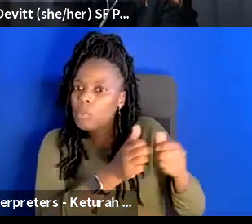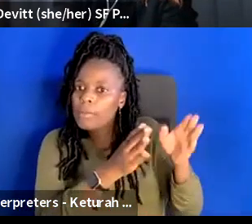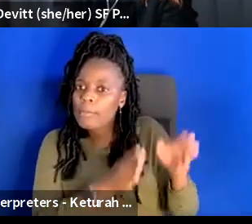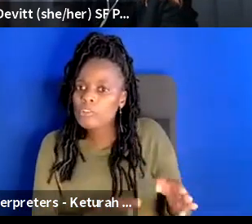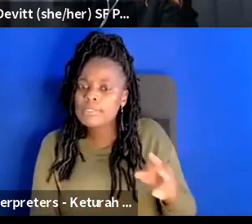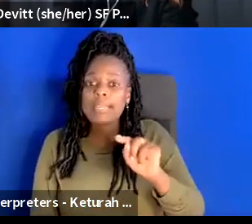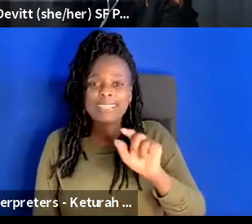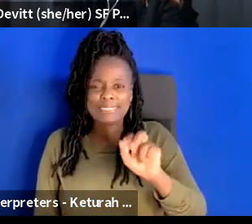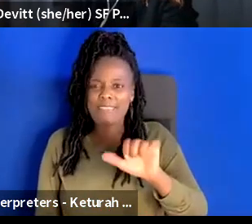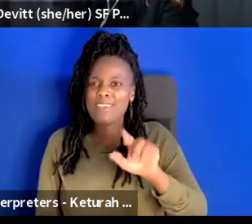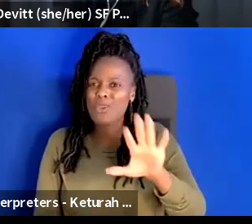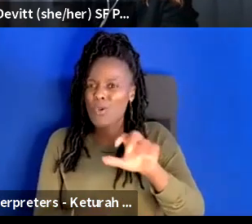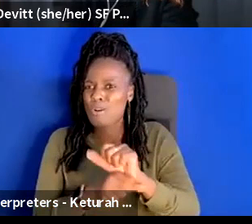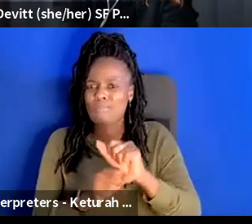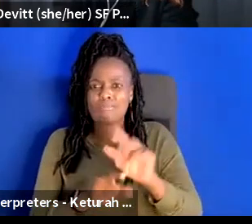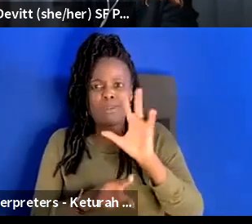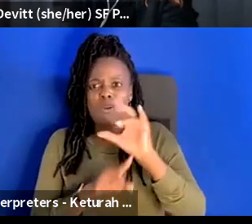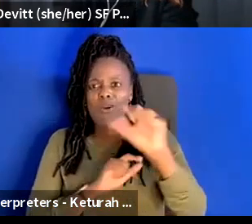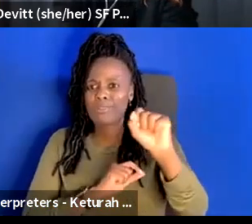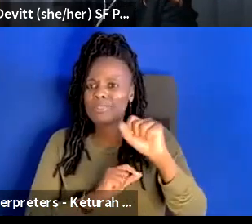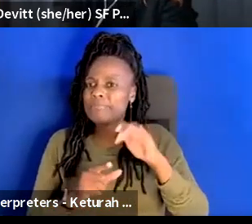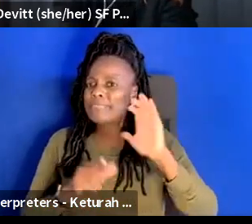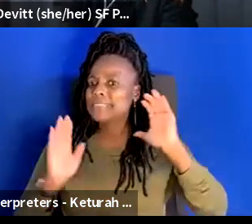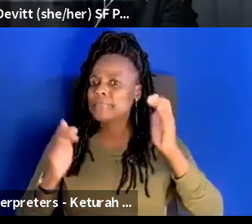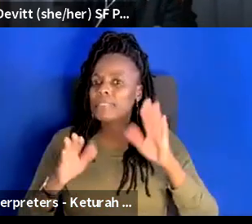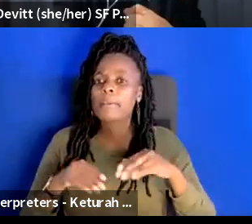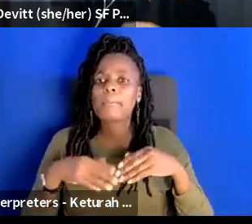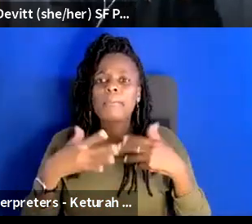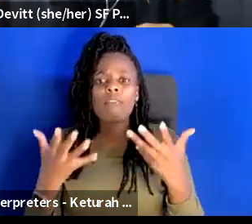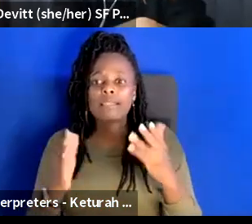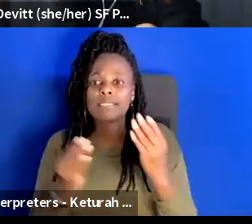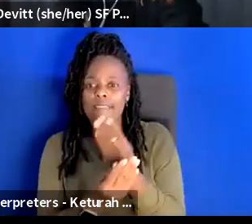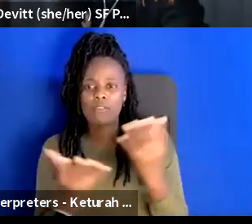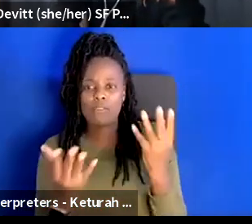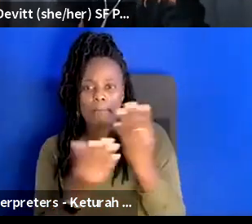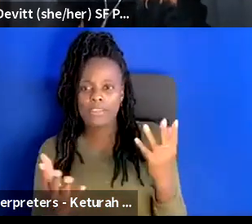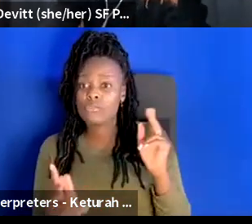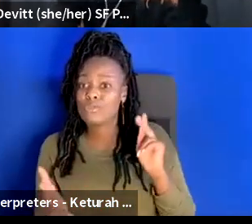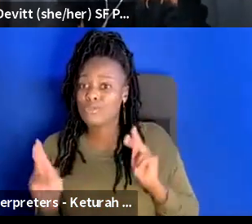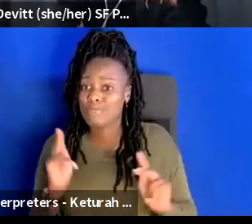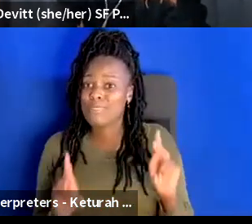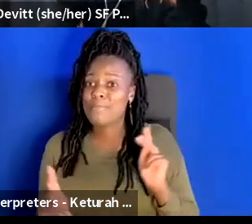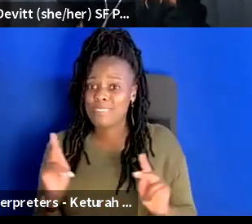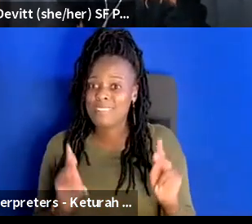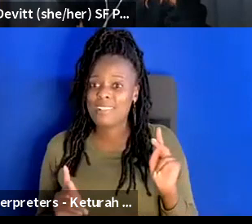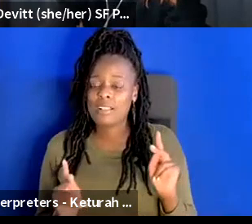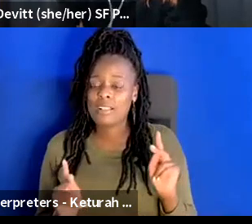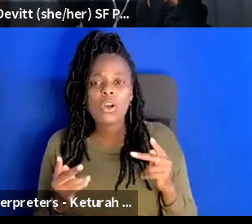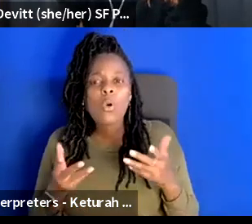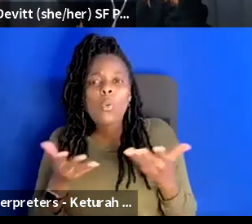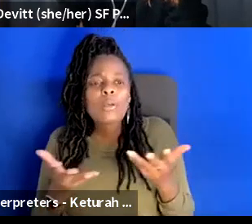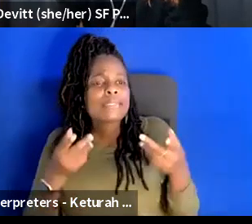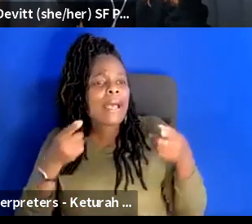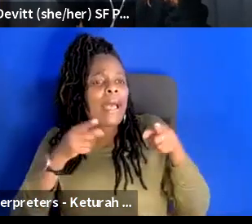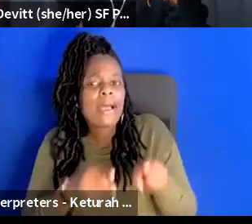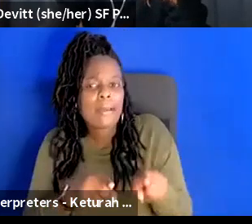incredible in part because it provides uh information to individuals about like what's actually going on